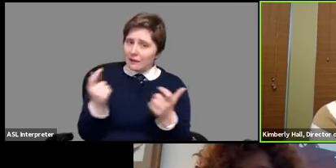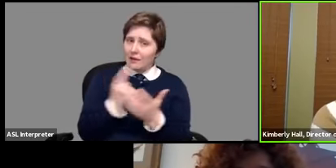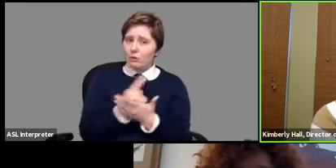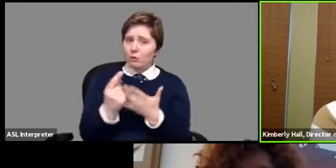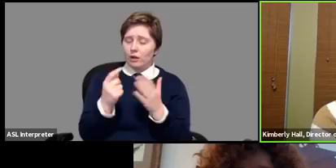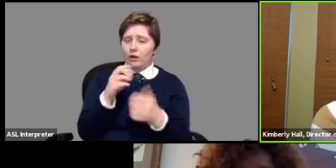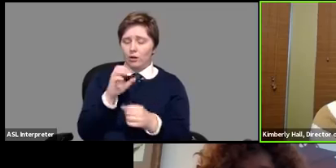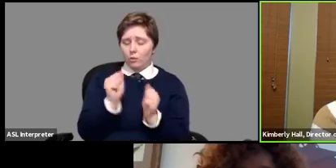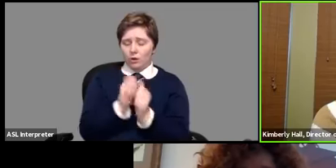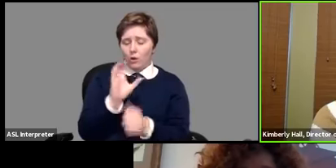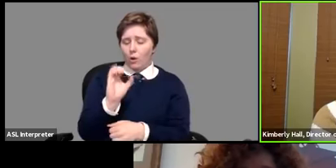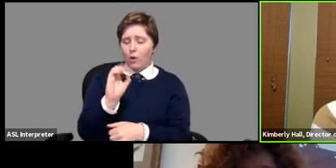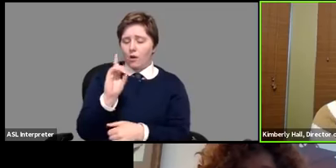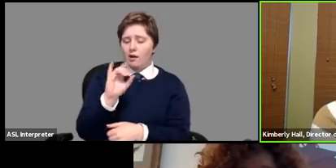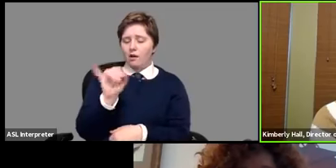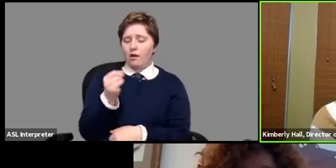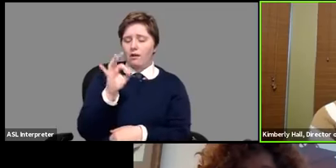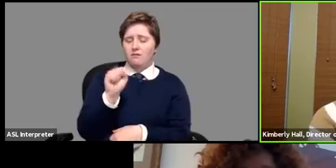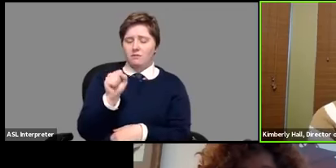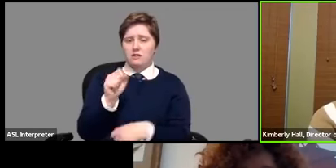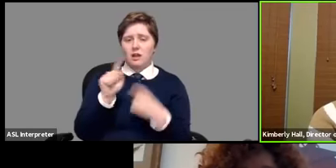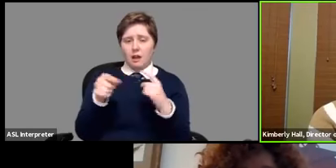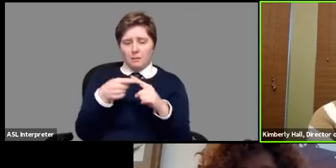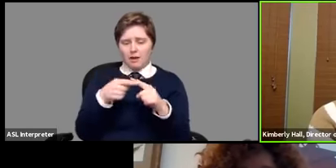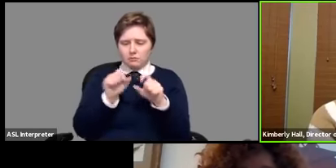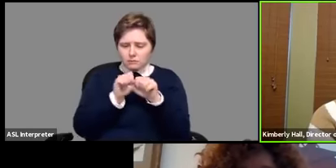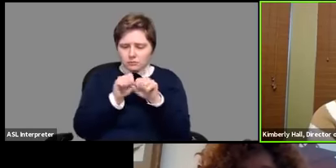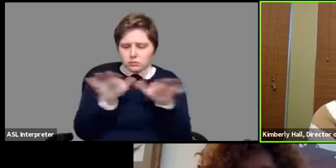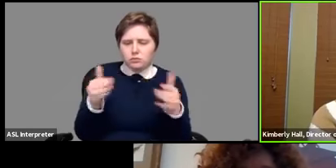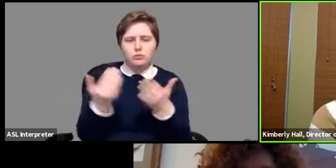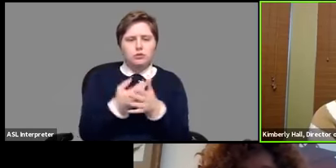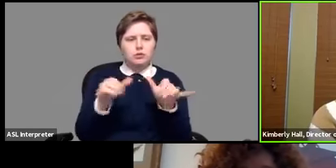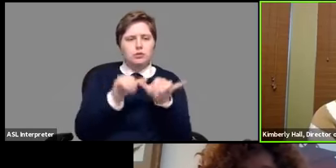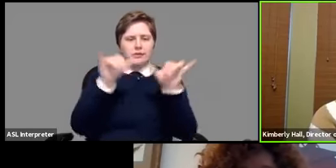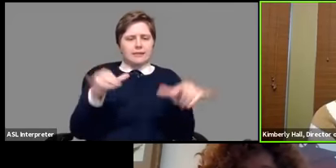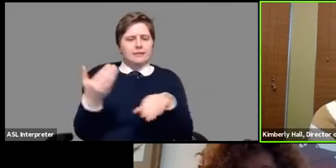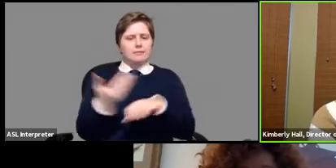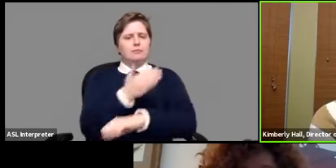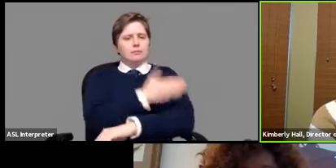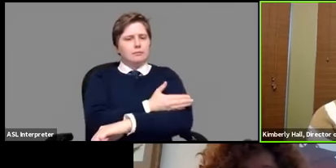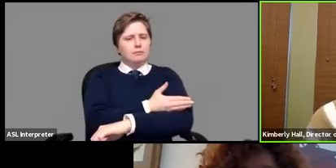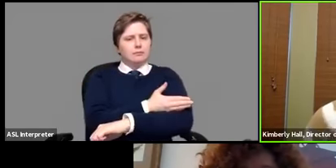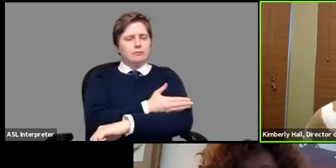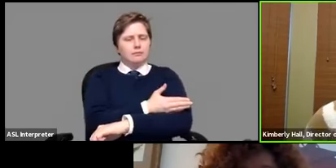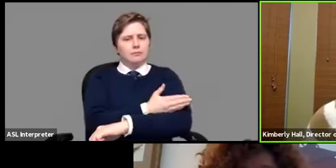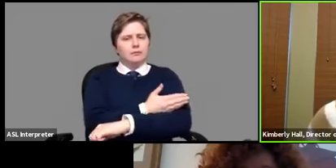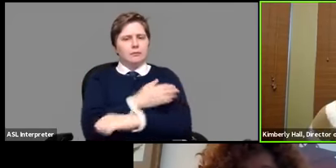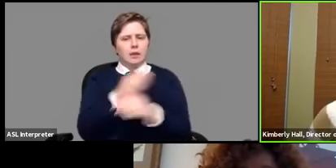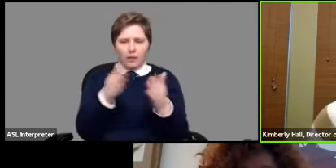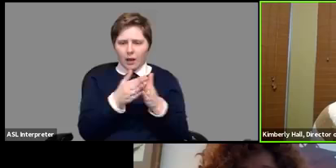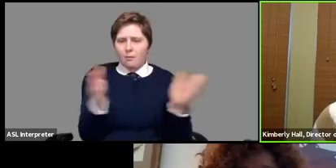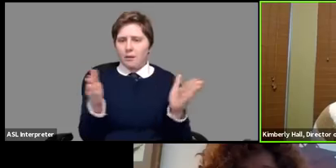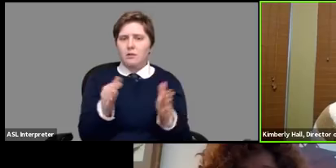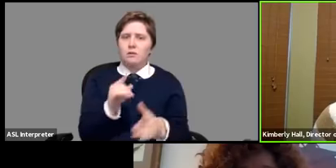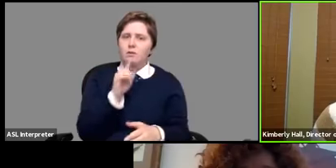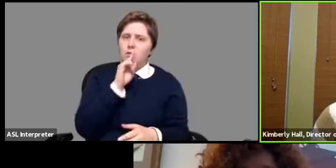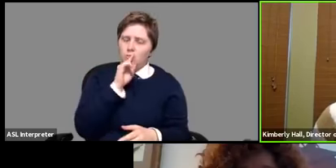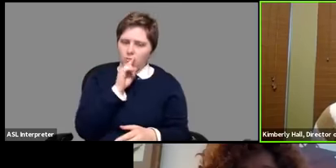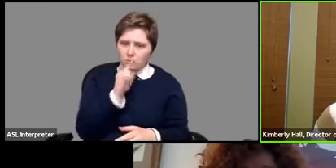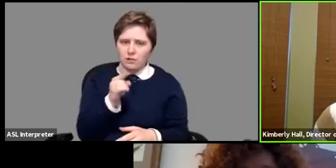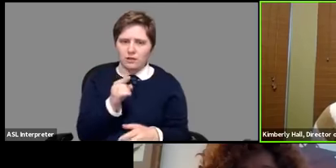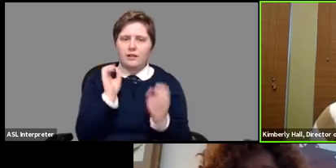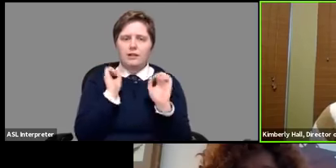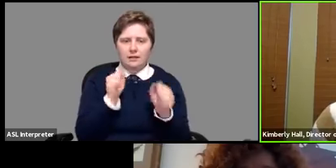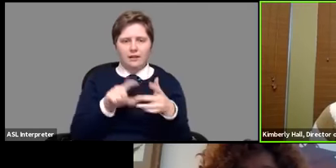odjfs in terms of rolling out a number of system improvements that the public will really be able to